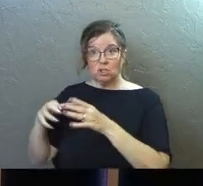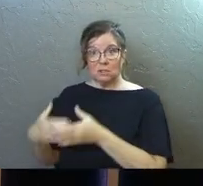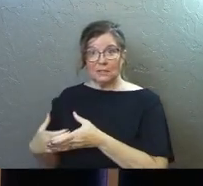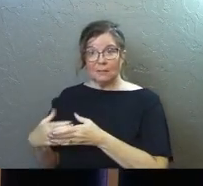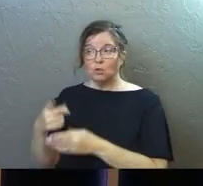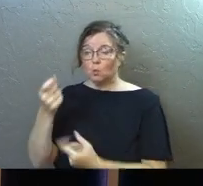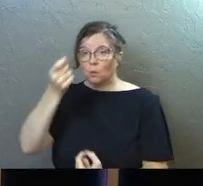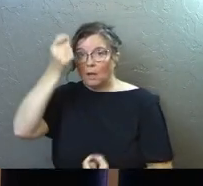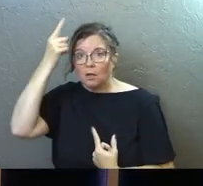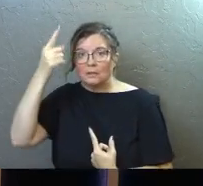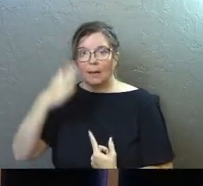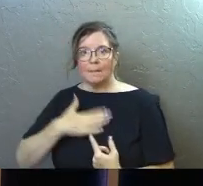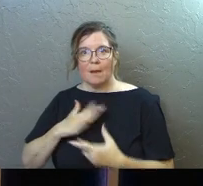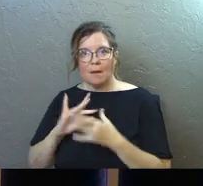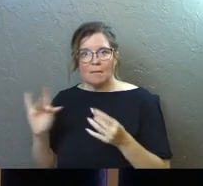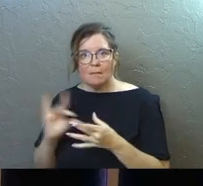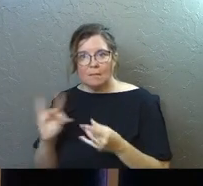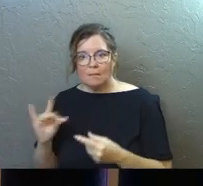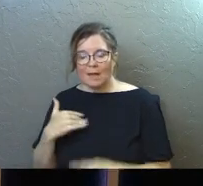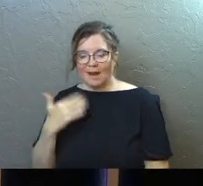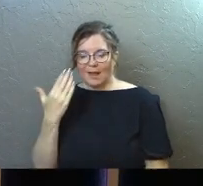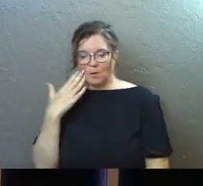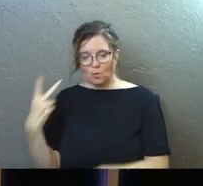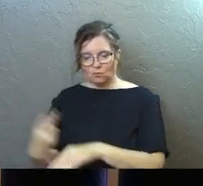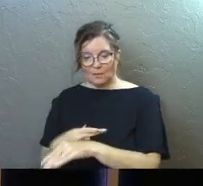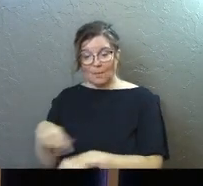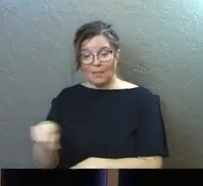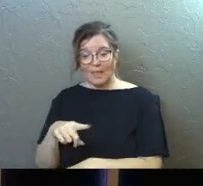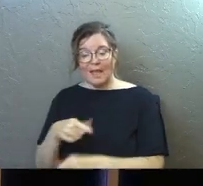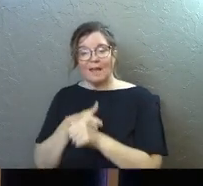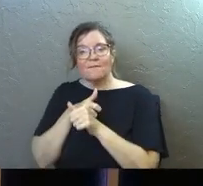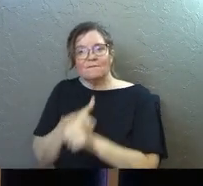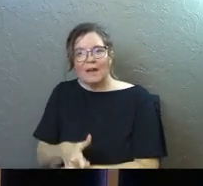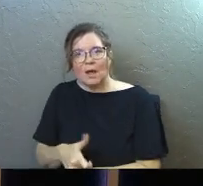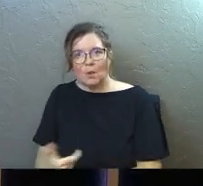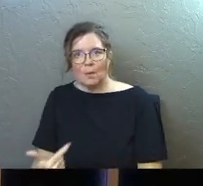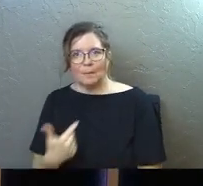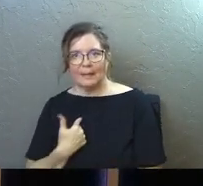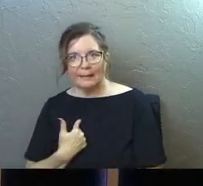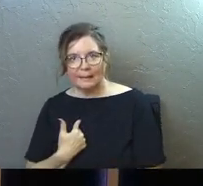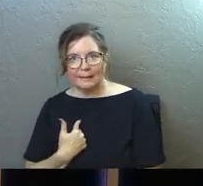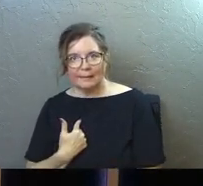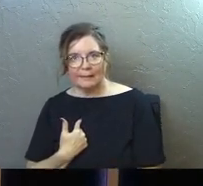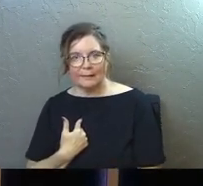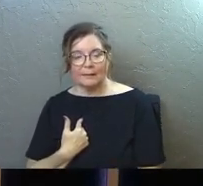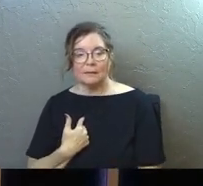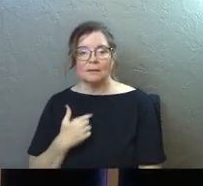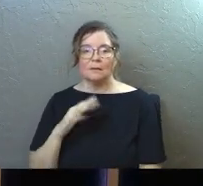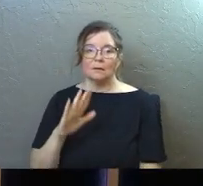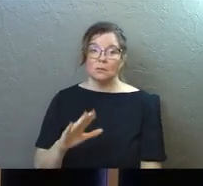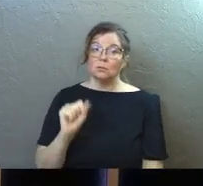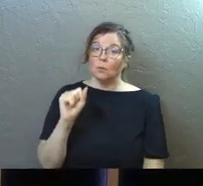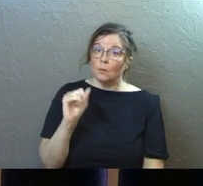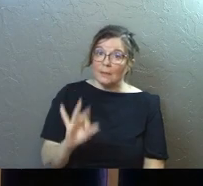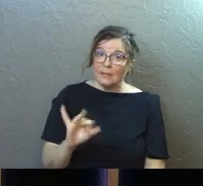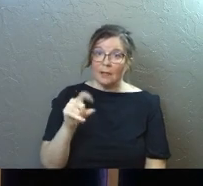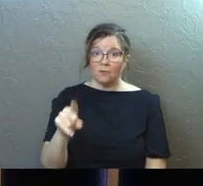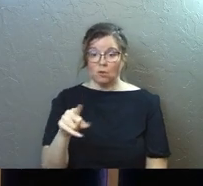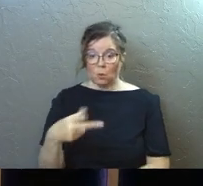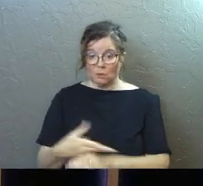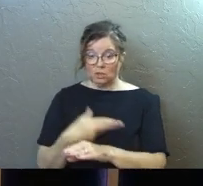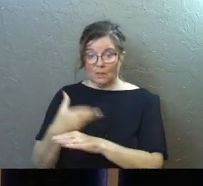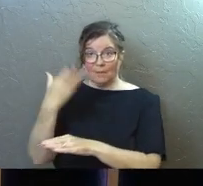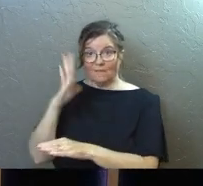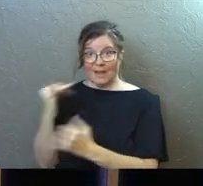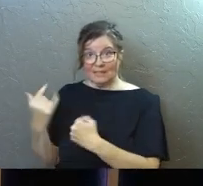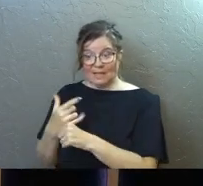you'll hear my voice. And I know those sheep and those sheep follow me. So if you're a